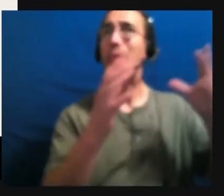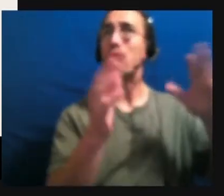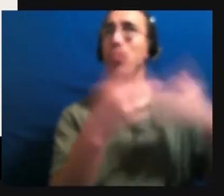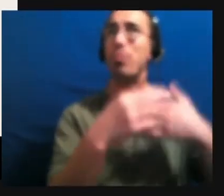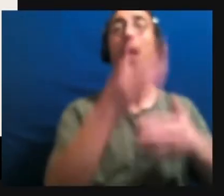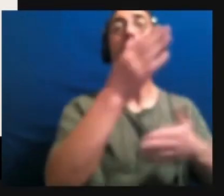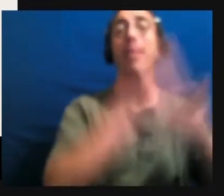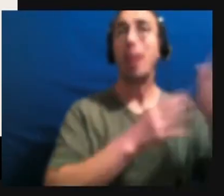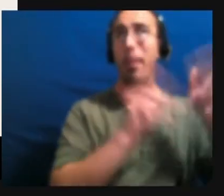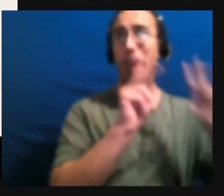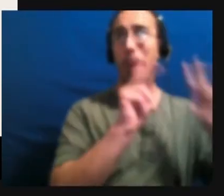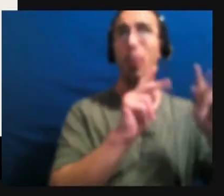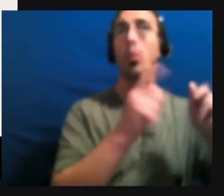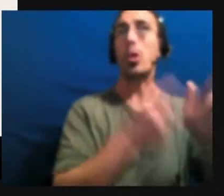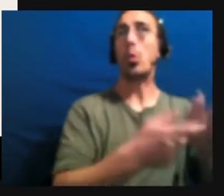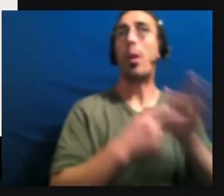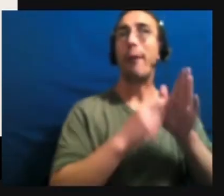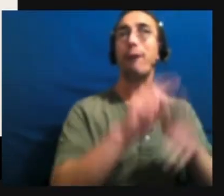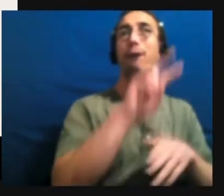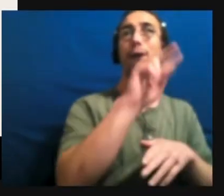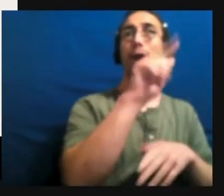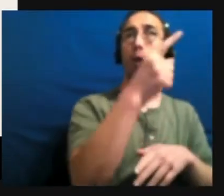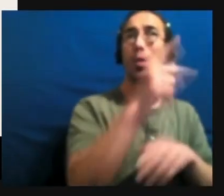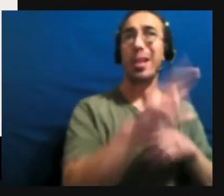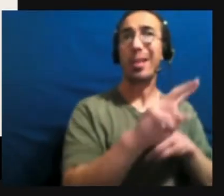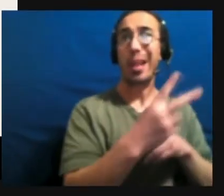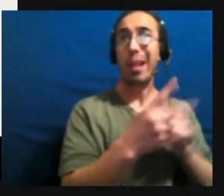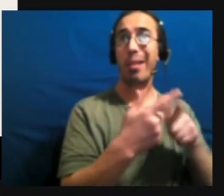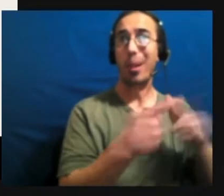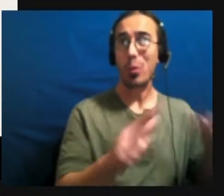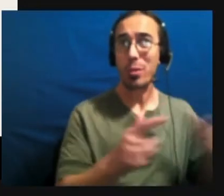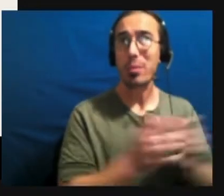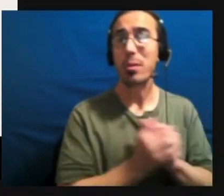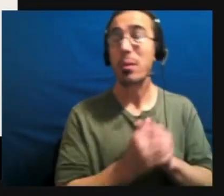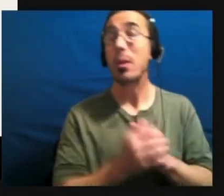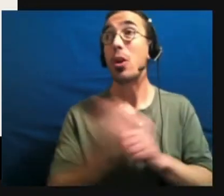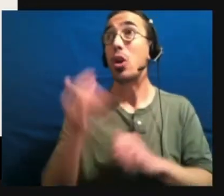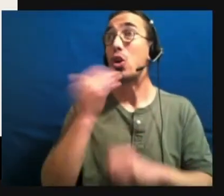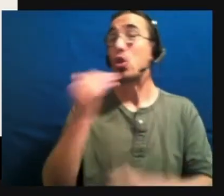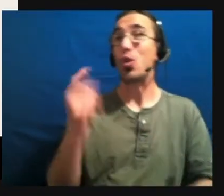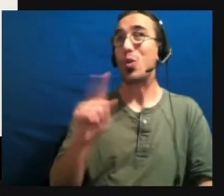And Chloe, thank you for asking that question. That's a great question.